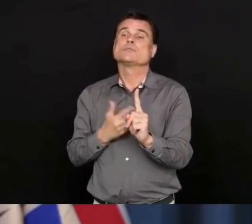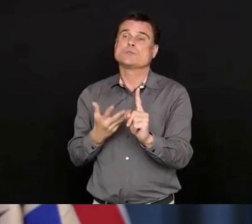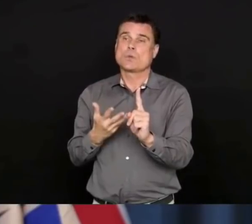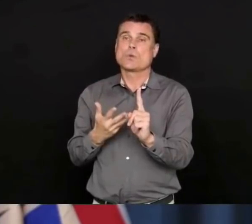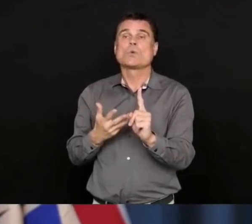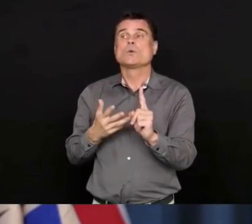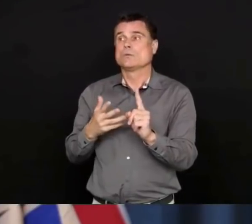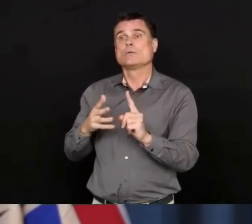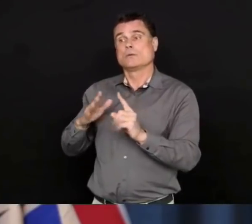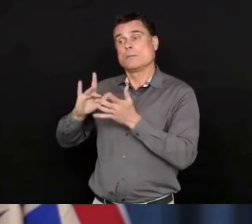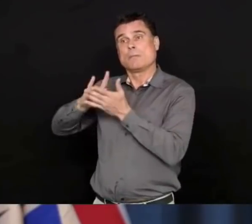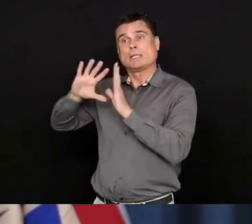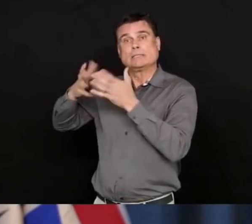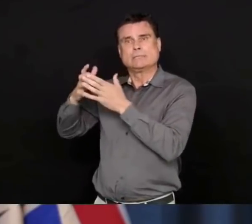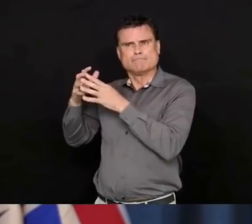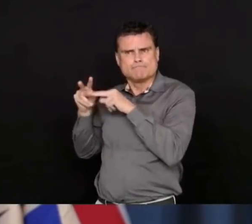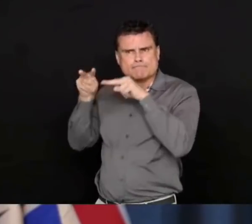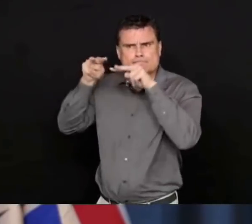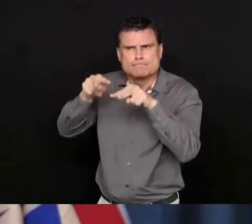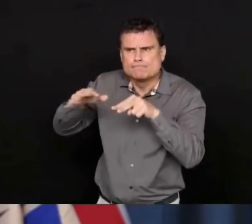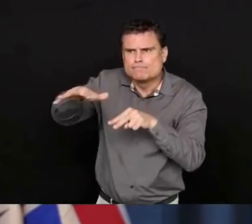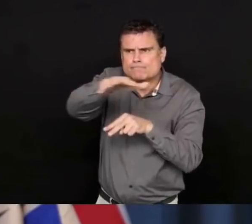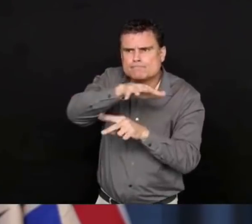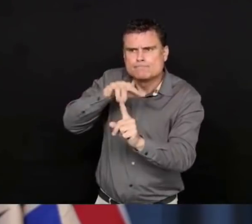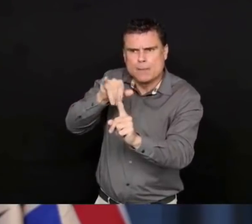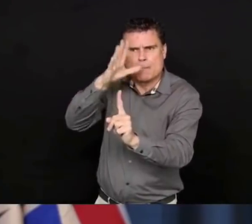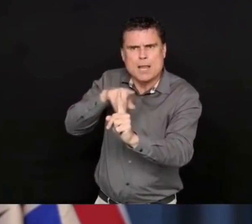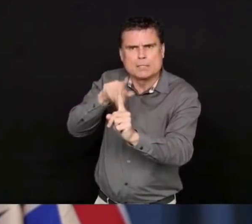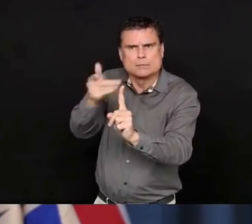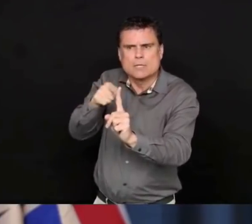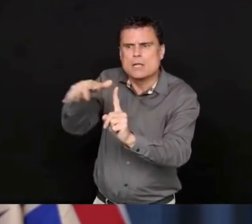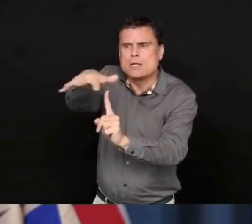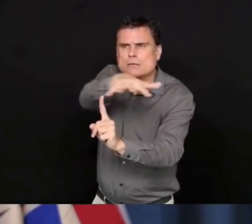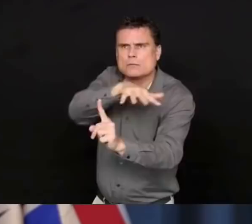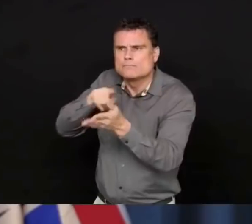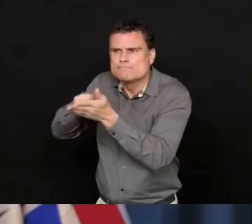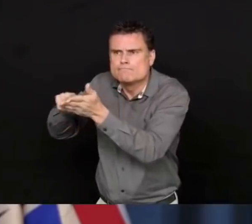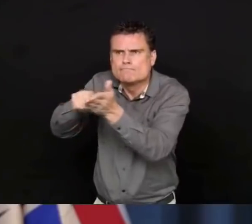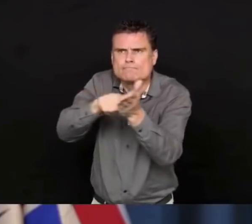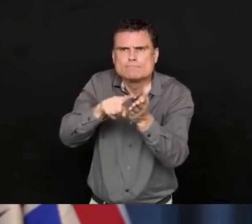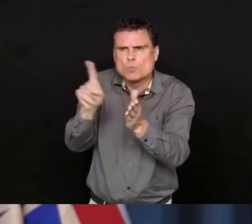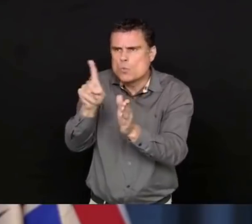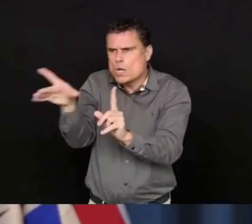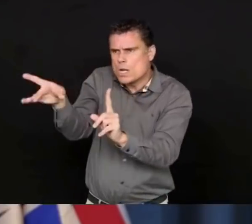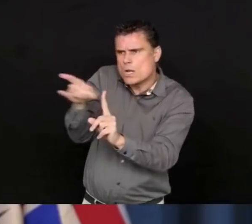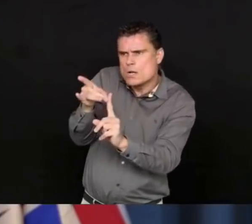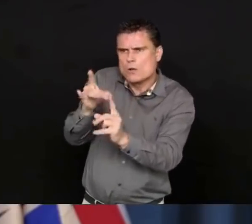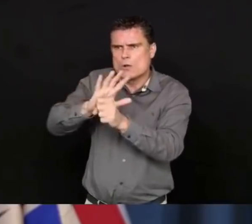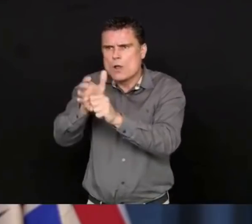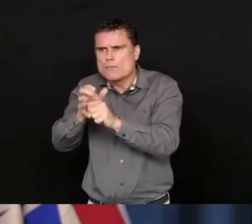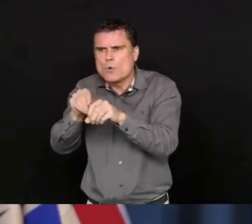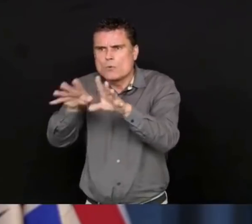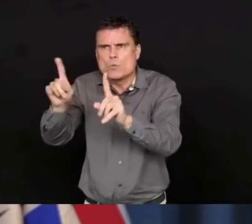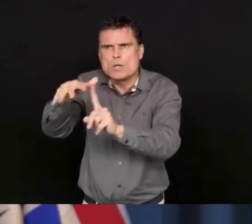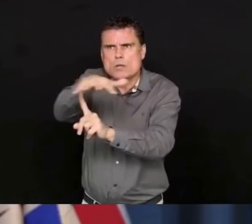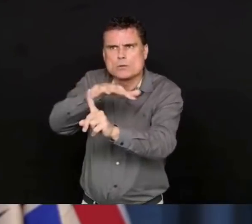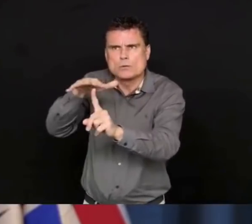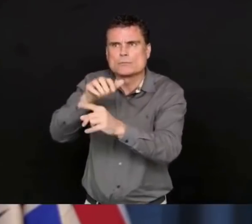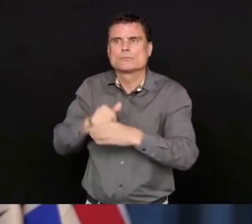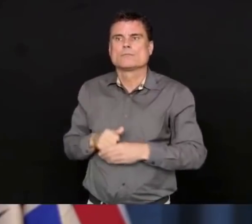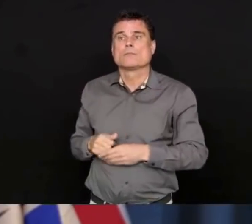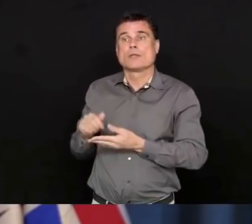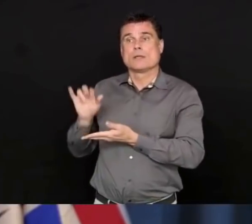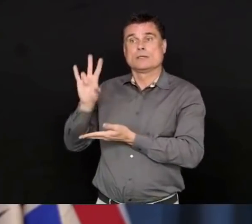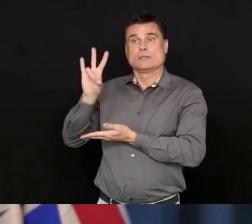We have had 783 people who tested positive who have fully recovered. I do want to also